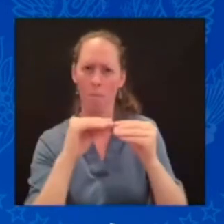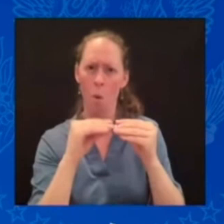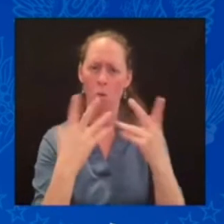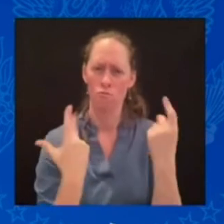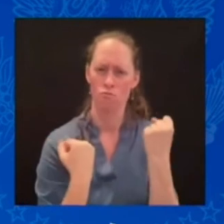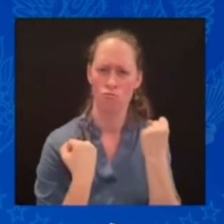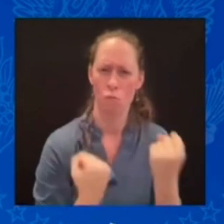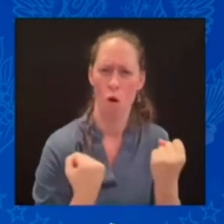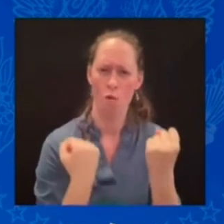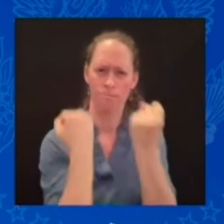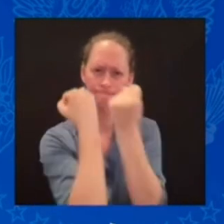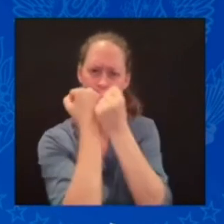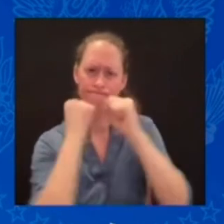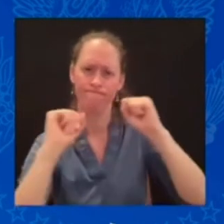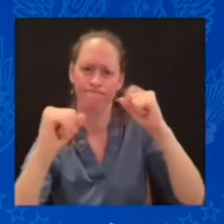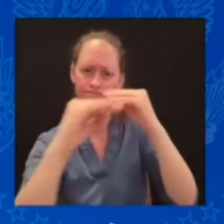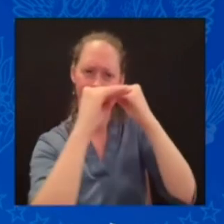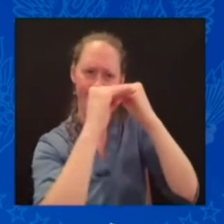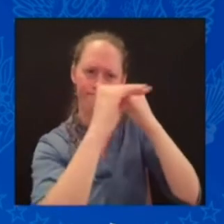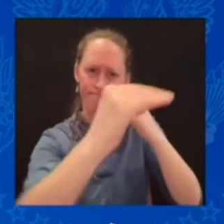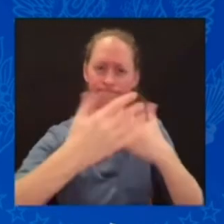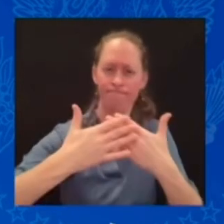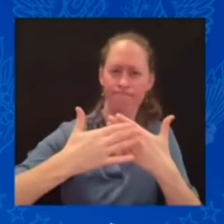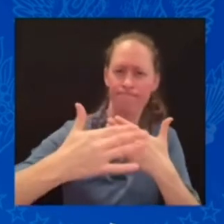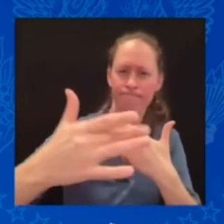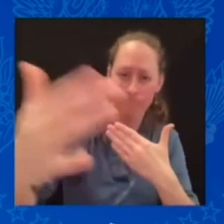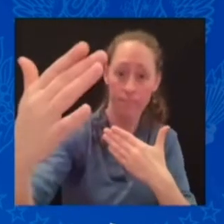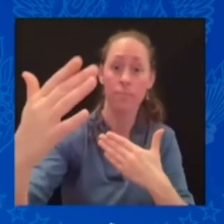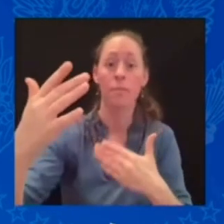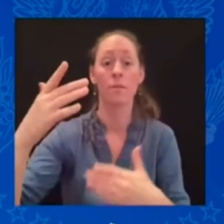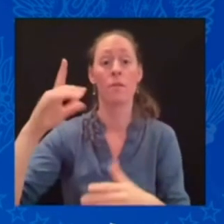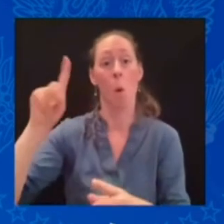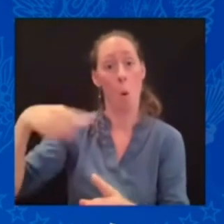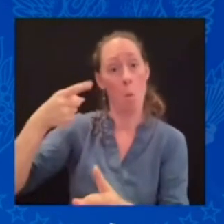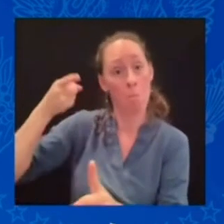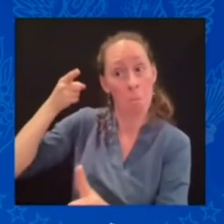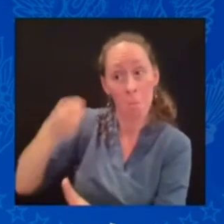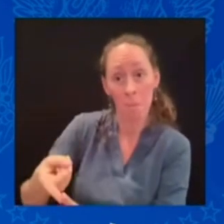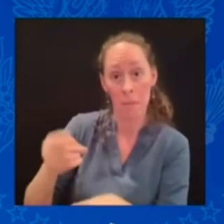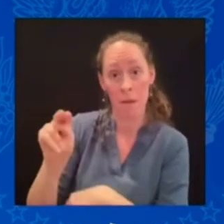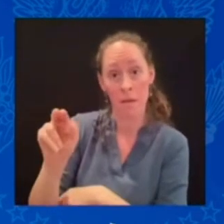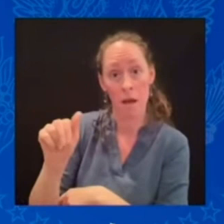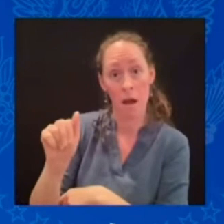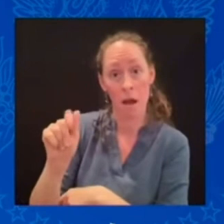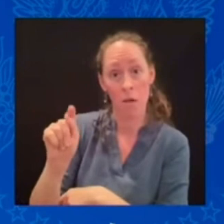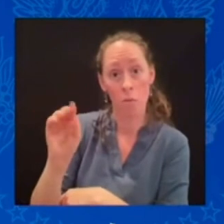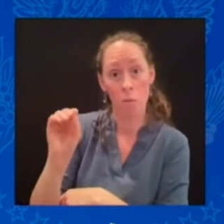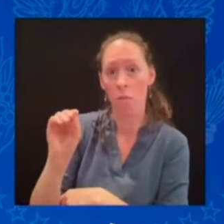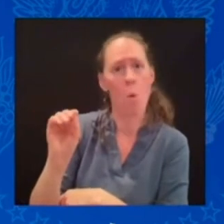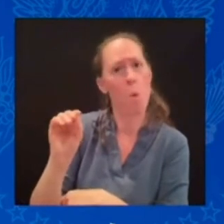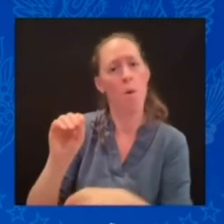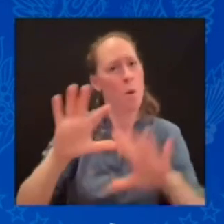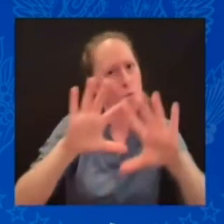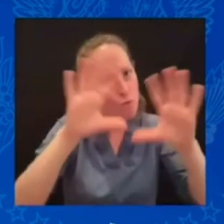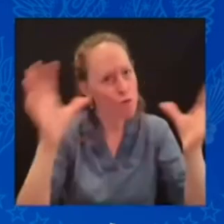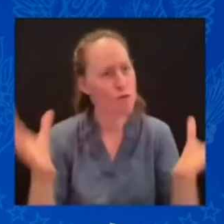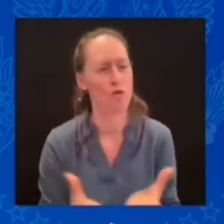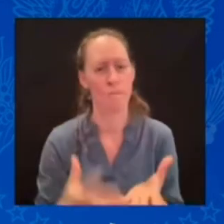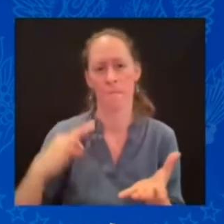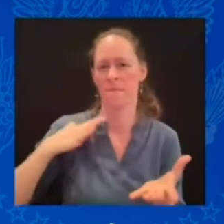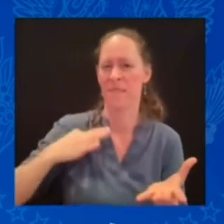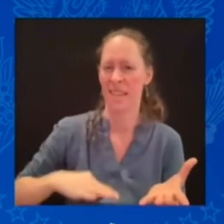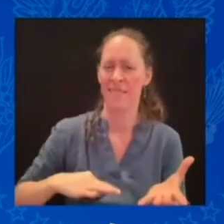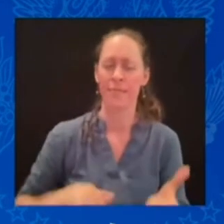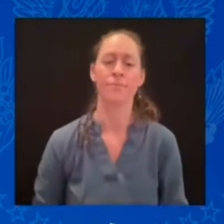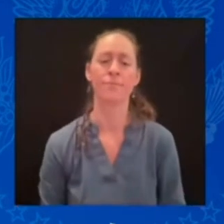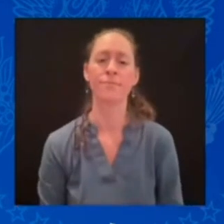NATO, but for the world. In Vilnius, NATO met with 33 nations for the first — 31 nations for the first time. We showed